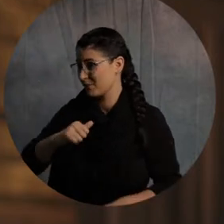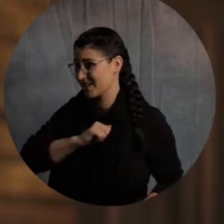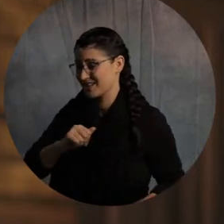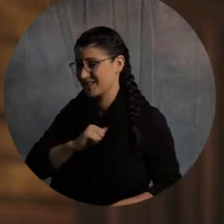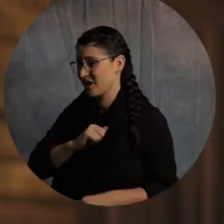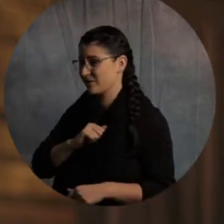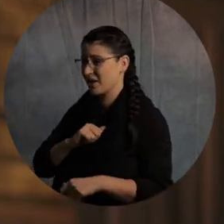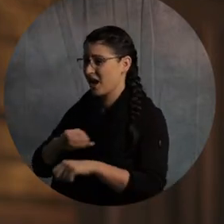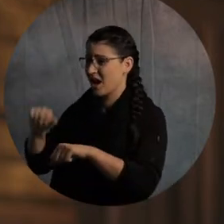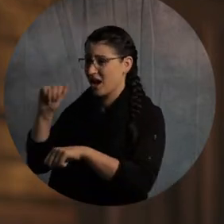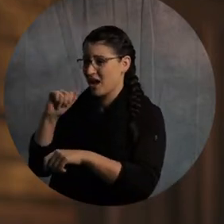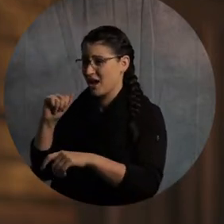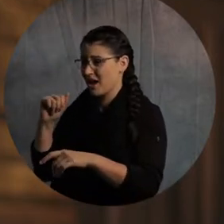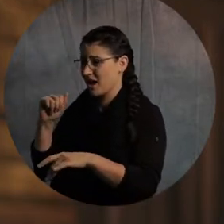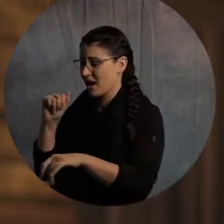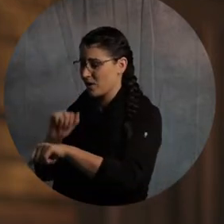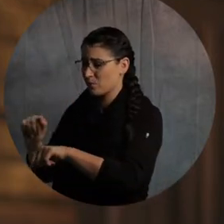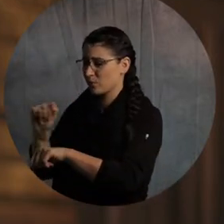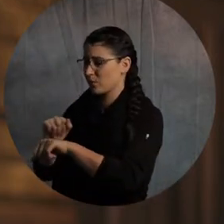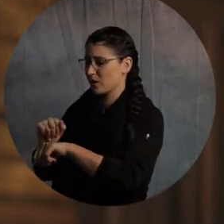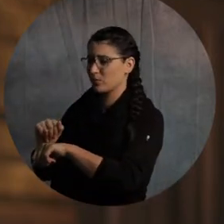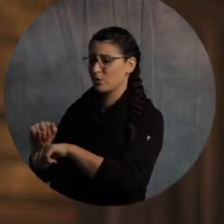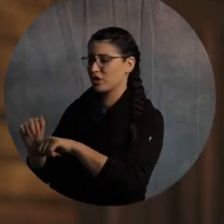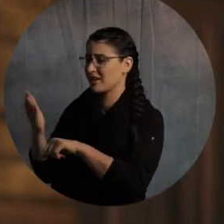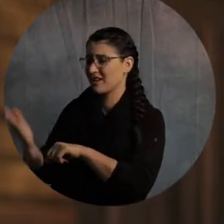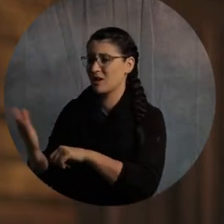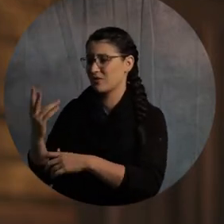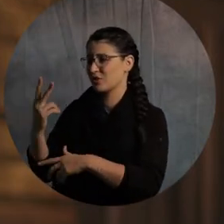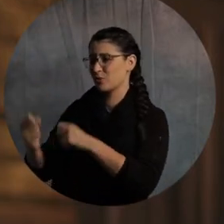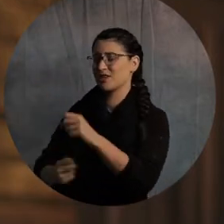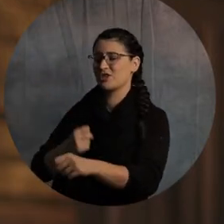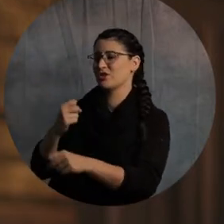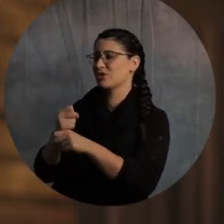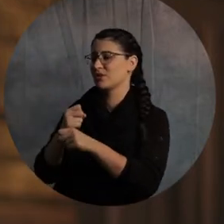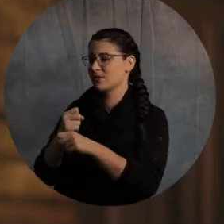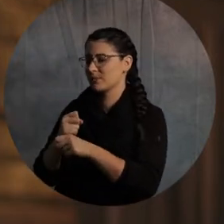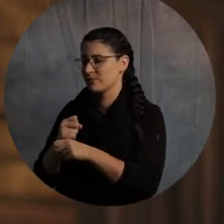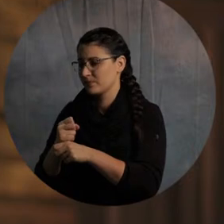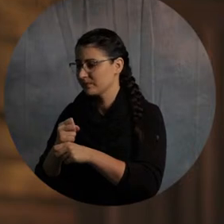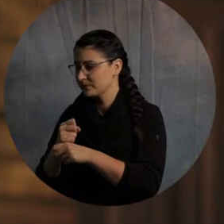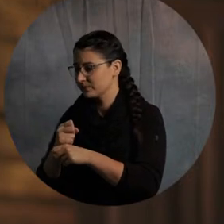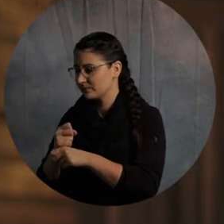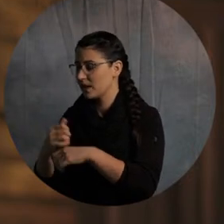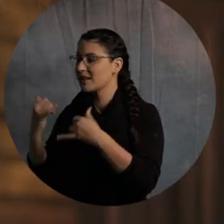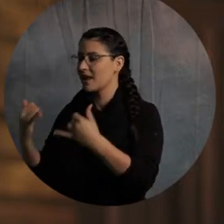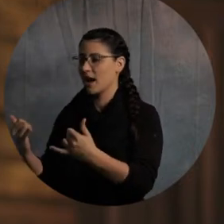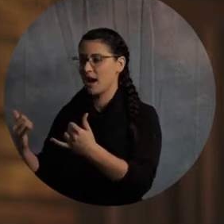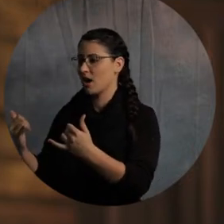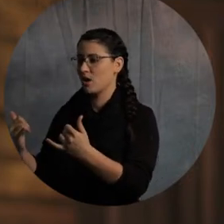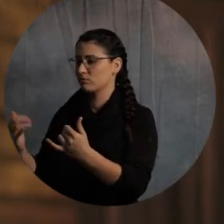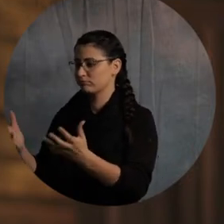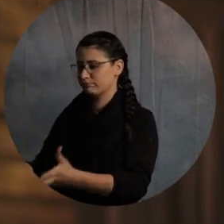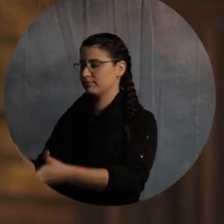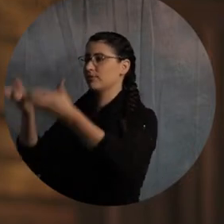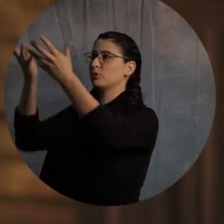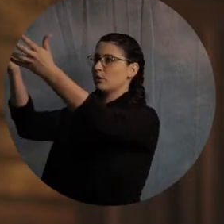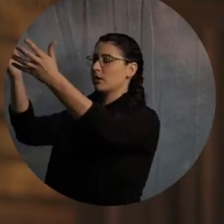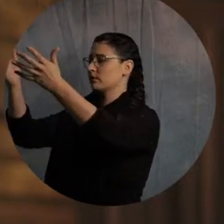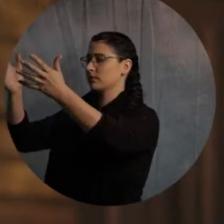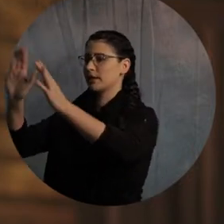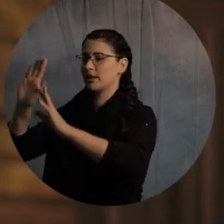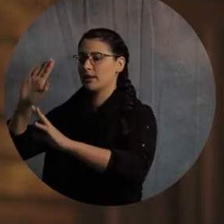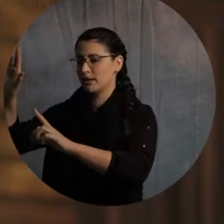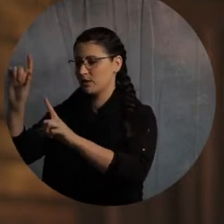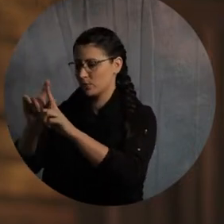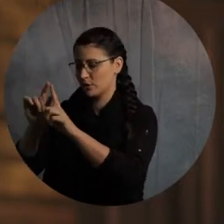night or day to admonish everyone with tears. I was wrong earlier, I said two is three. And now I commend you to God and to the word of his